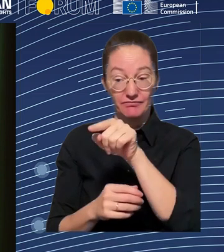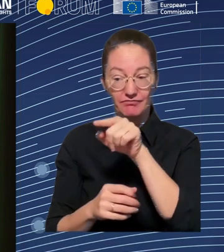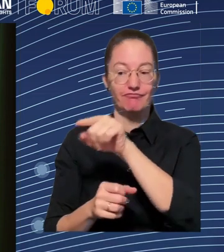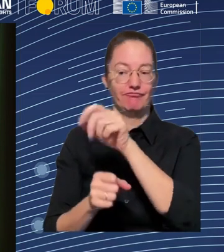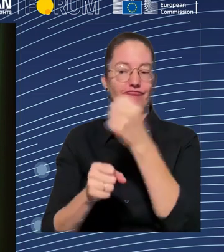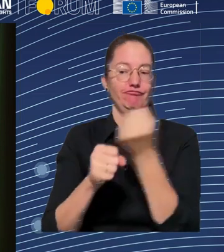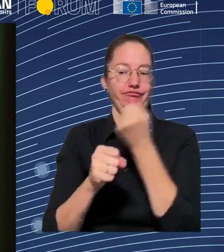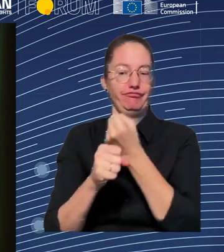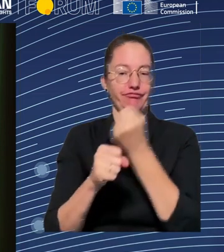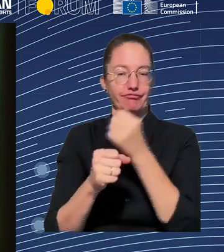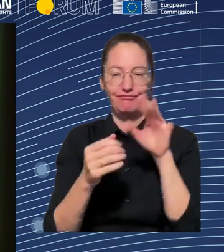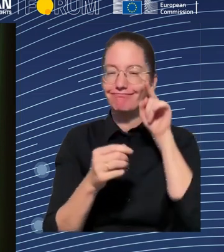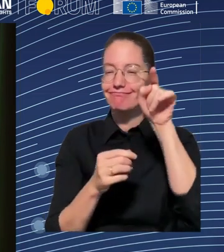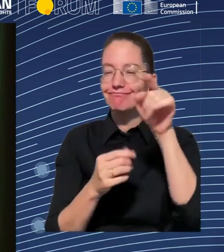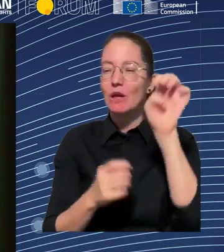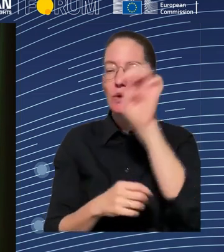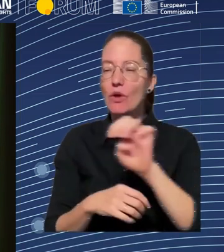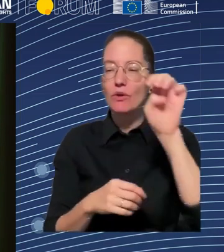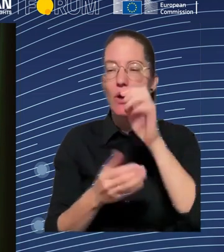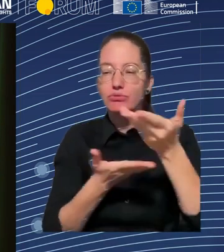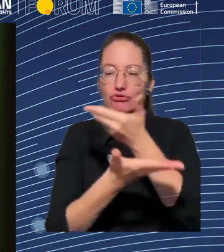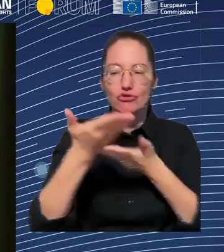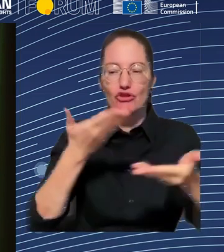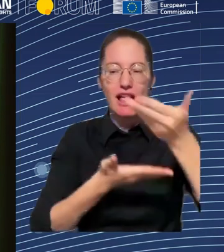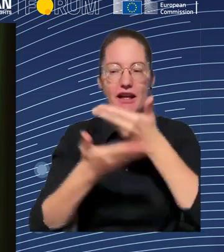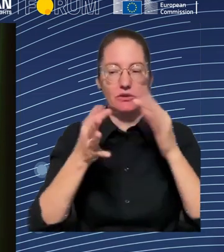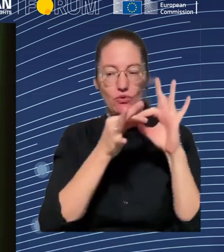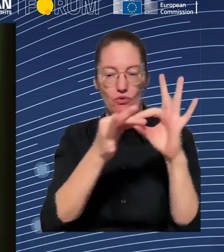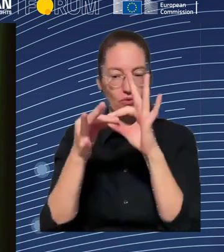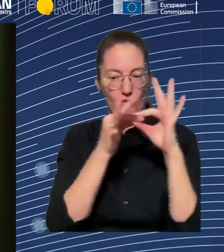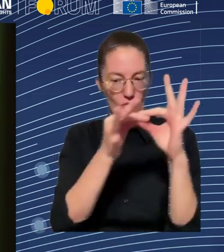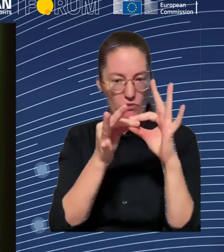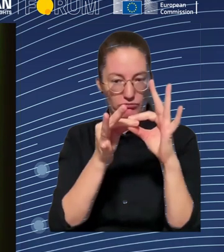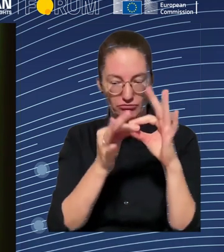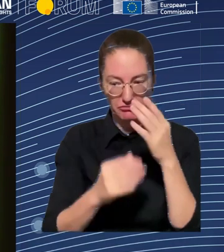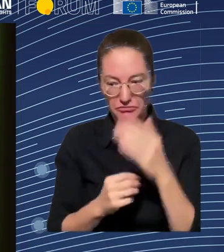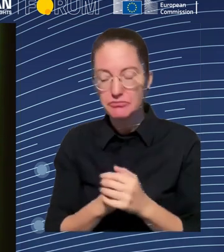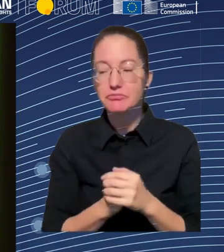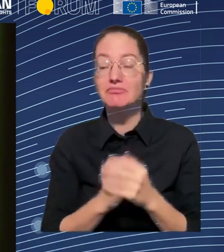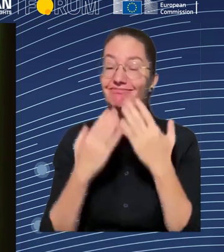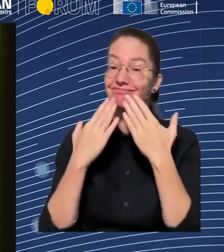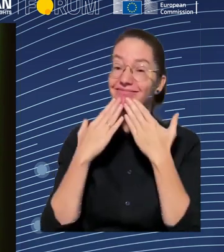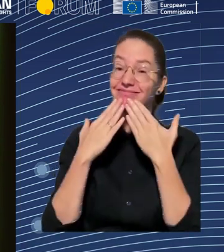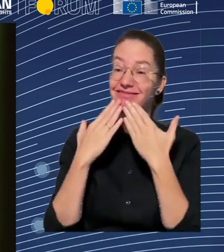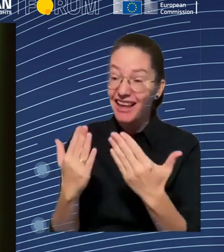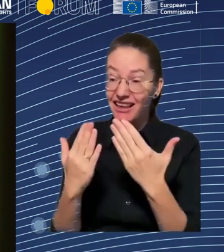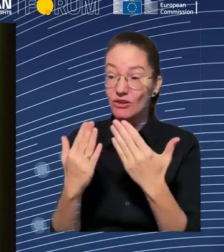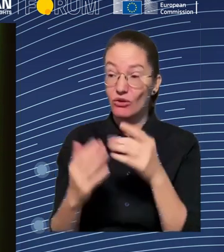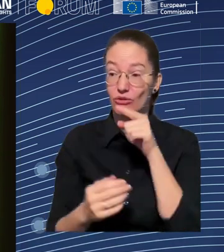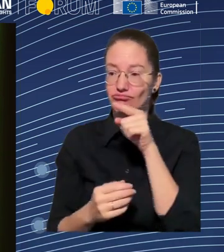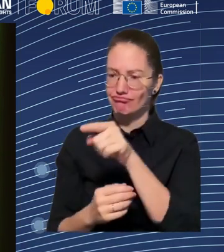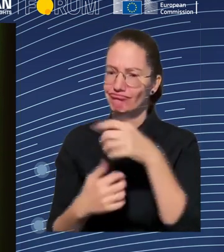And I also thank you to Annette, because you have been the first person who mentioned unions today, because I was totally missing it in Mr. Bretton's